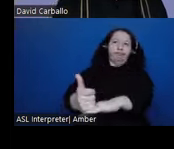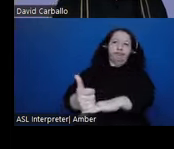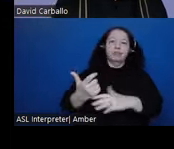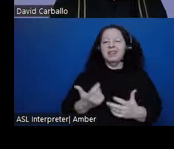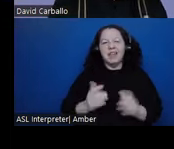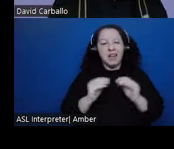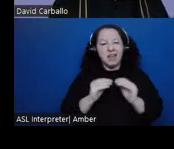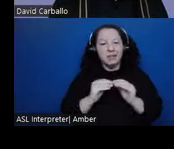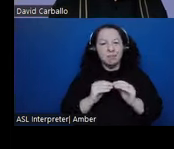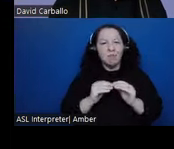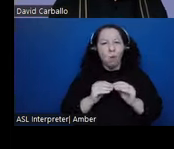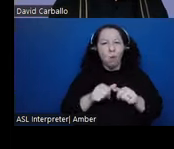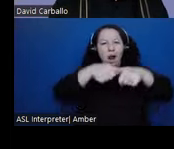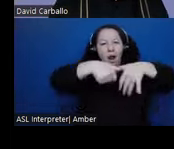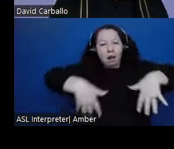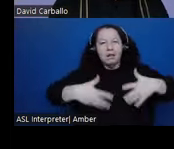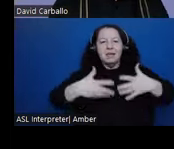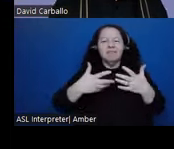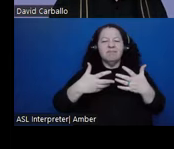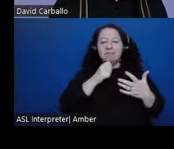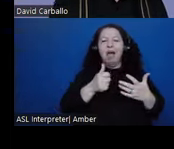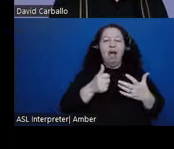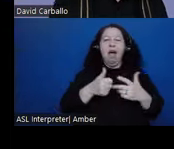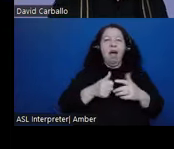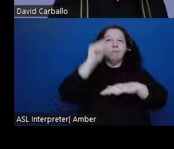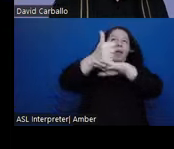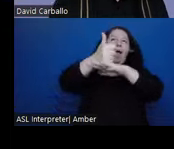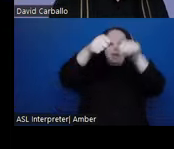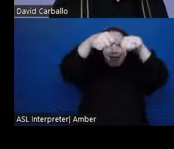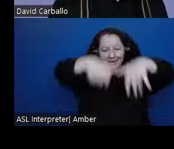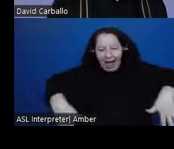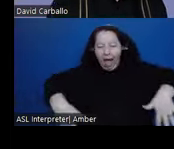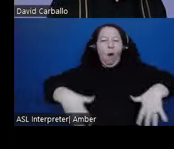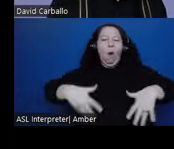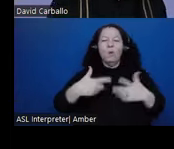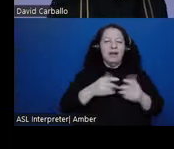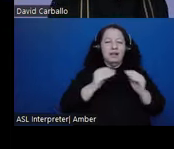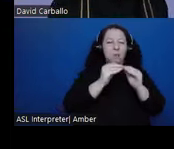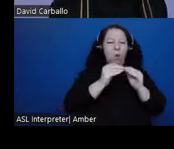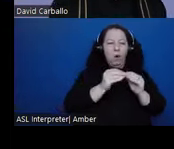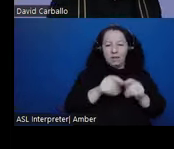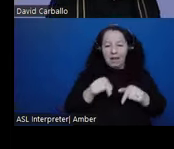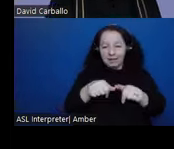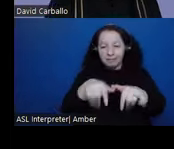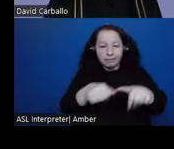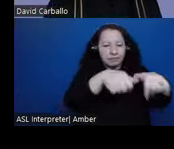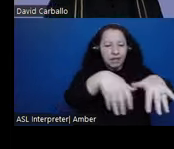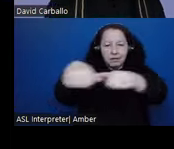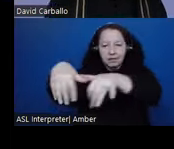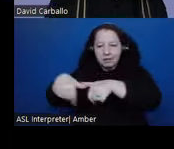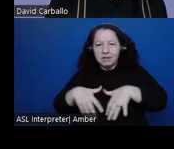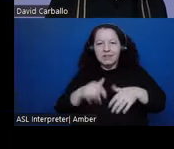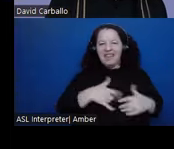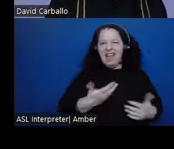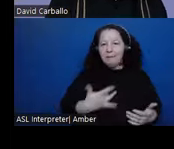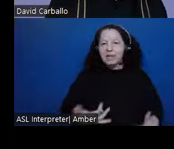heterarchical structure rather than a hierarchical one. It has different segments together, bonded together. On the bottom right is an